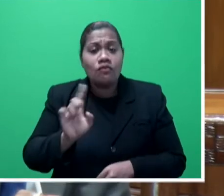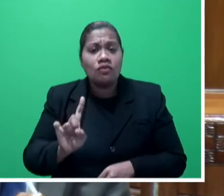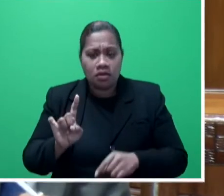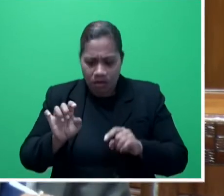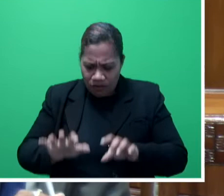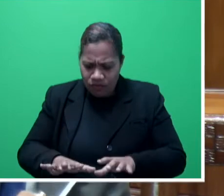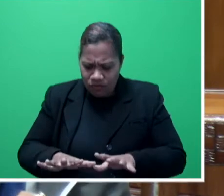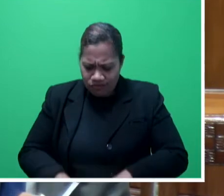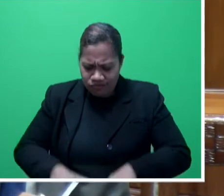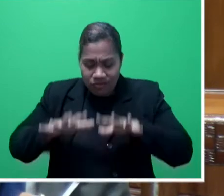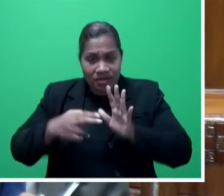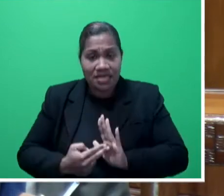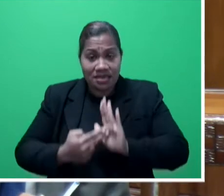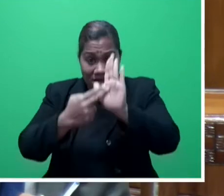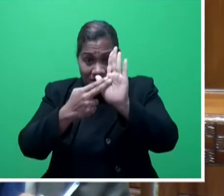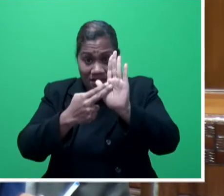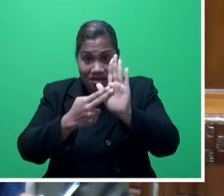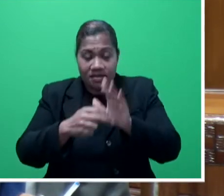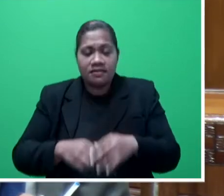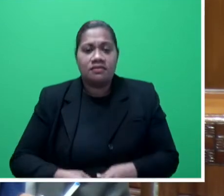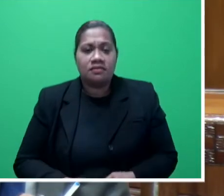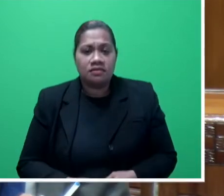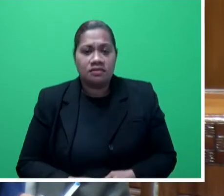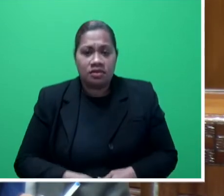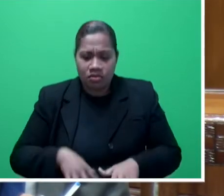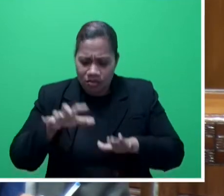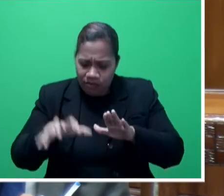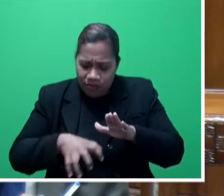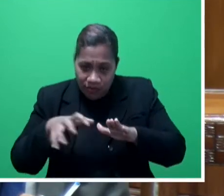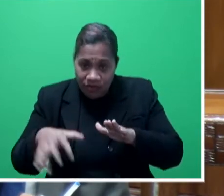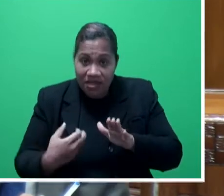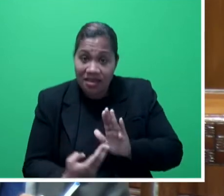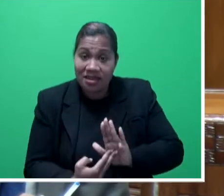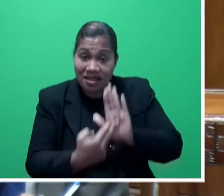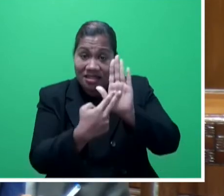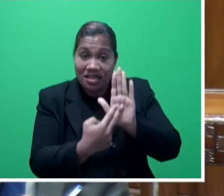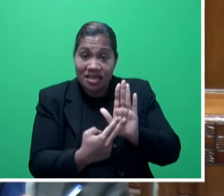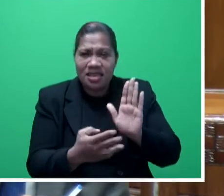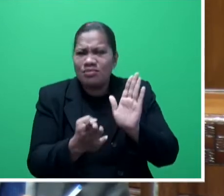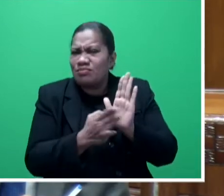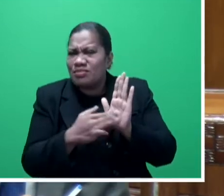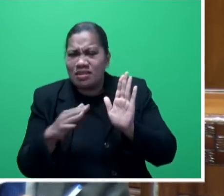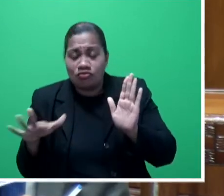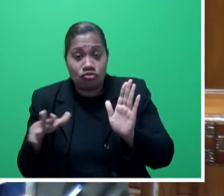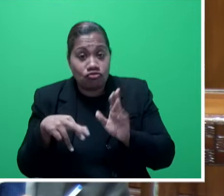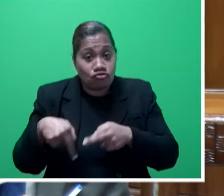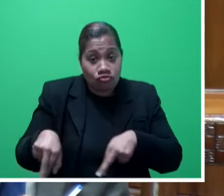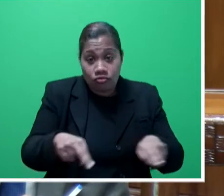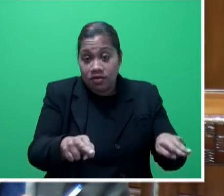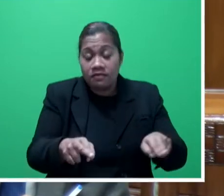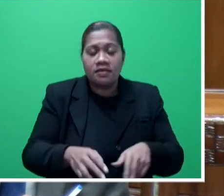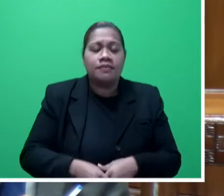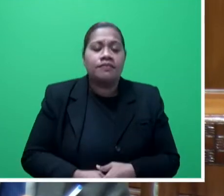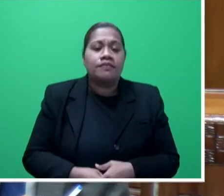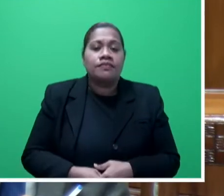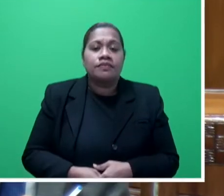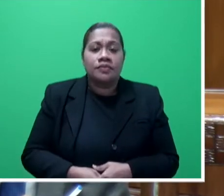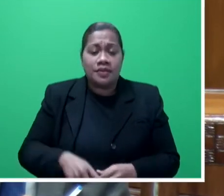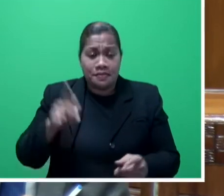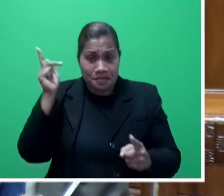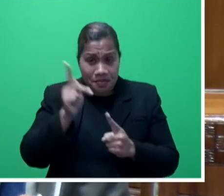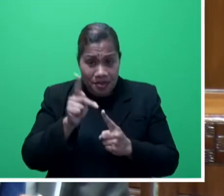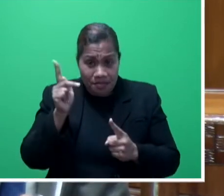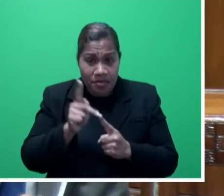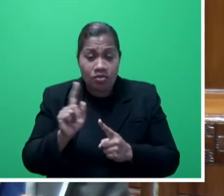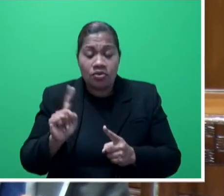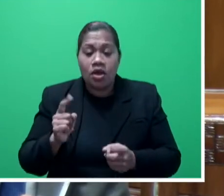dredging that is happening in Nendi and Malakwa river, we've got five retention dams. Primary purpose of this retention dam is to